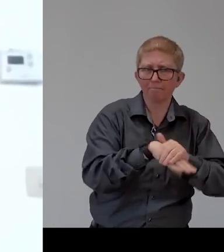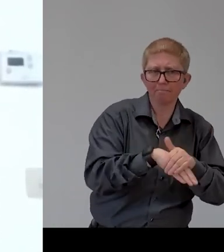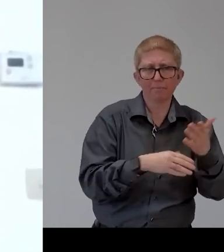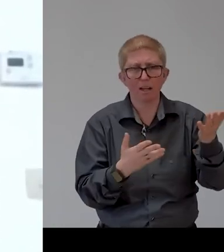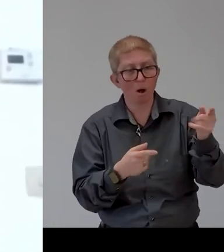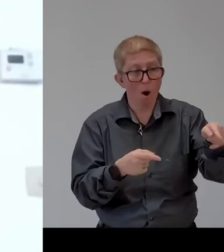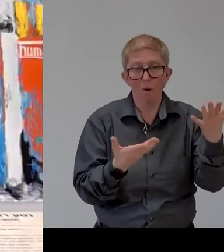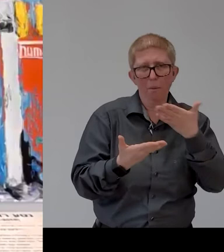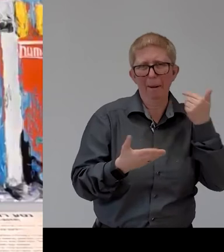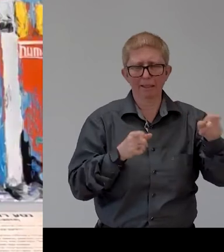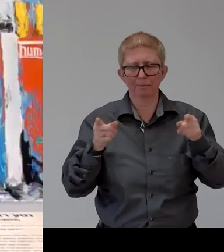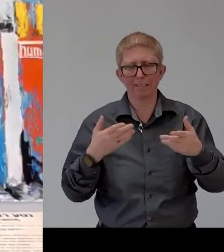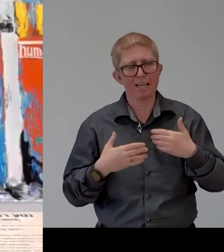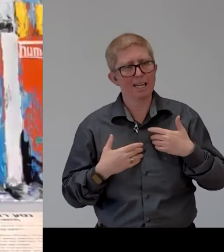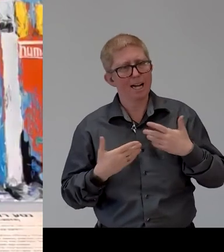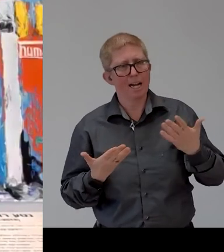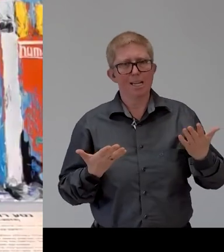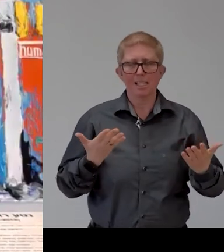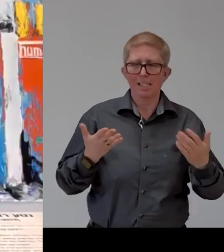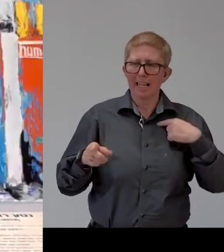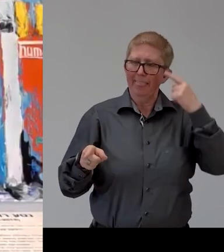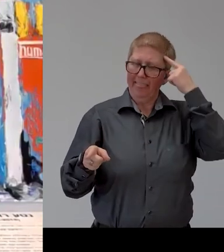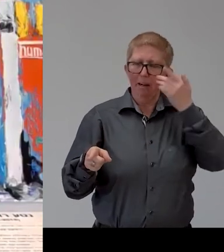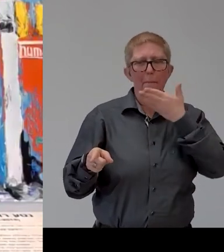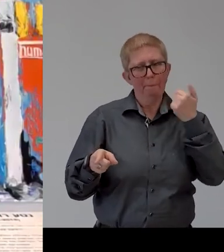yeah totally anybody else want to share their view